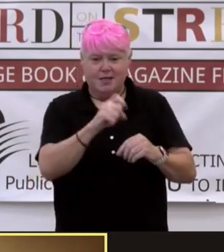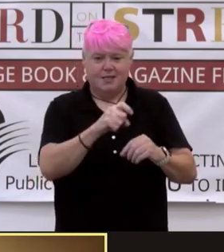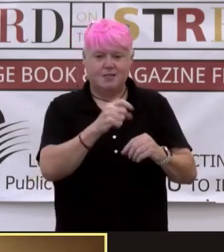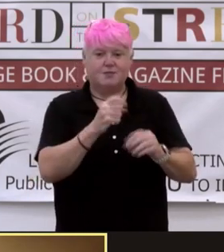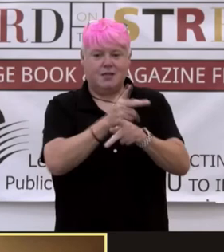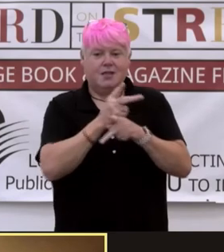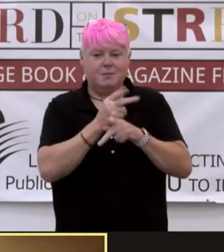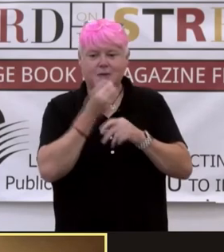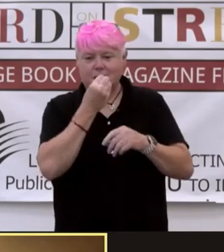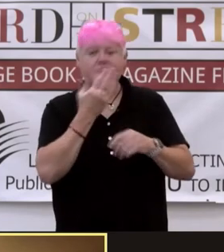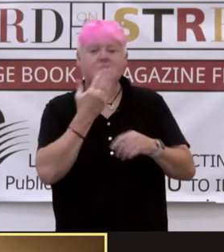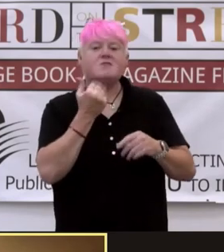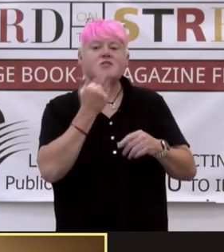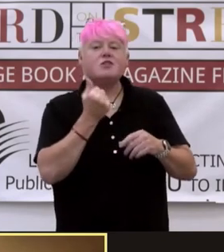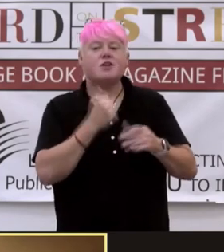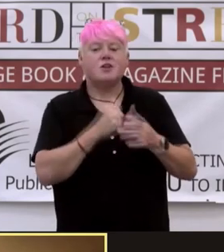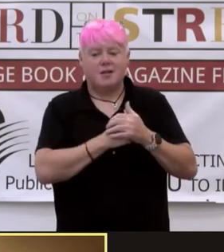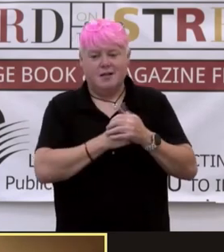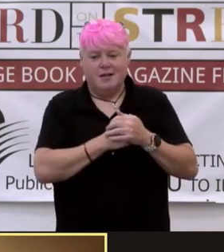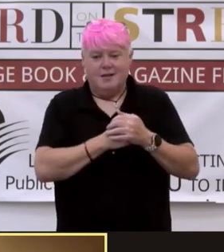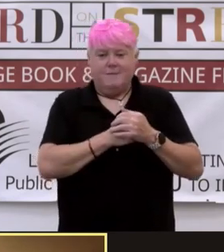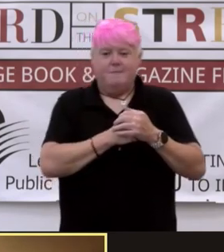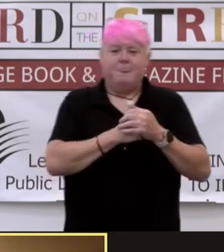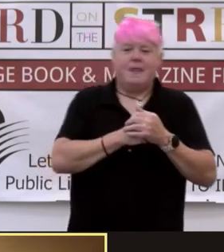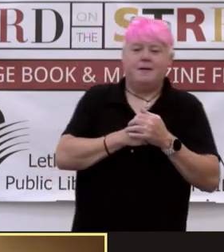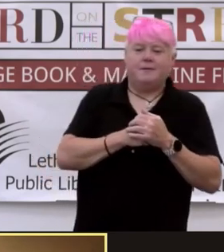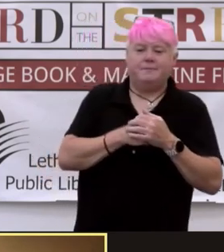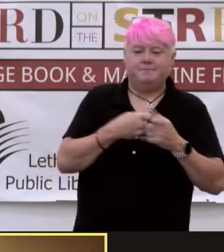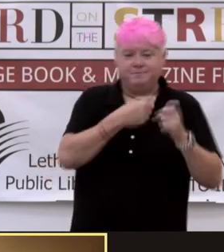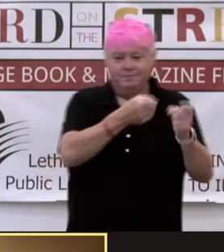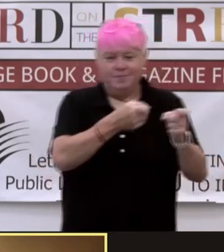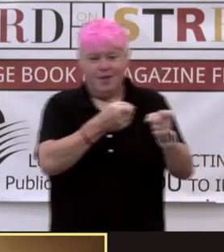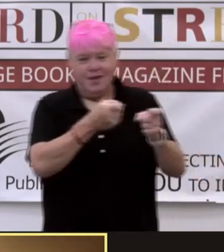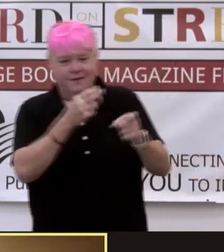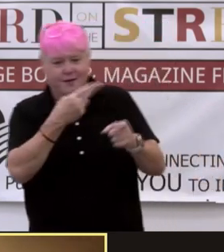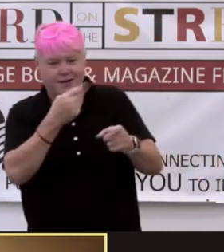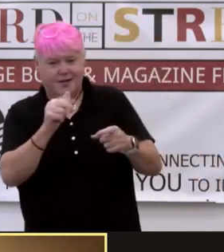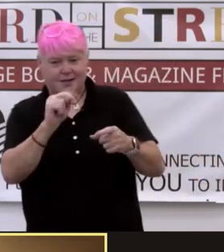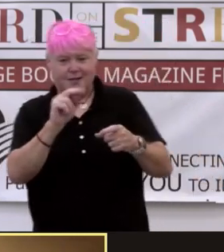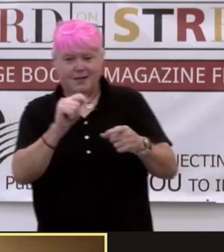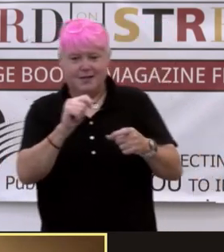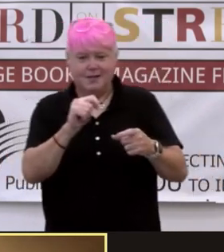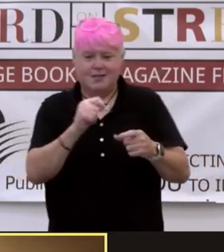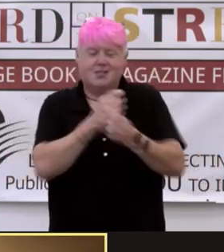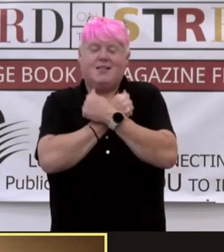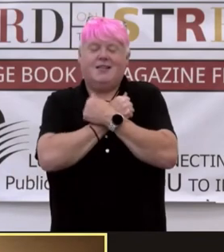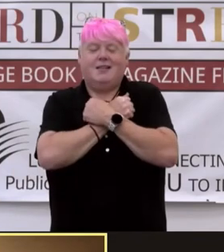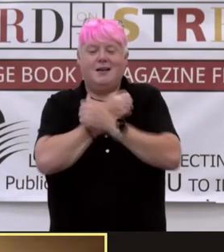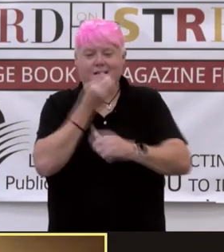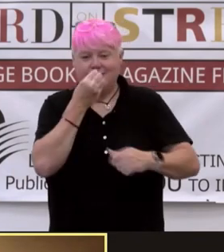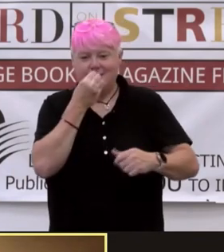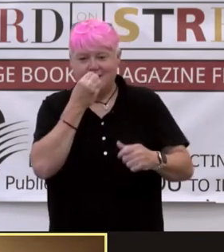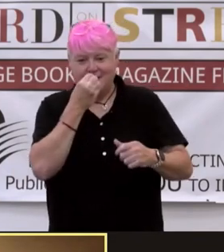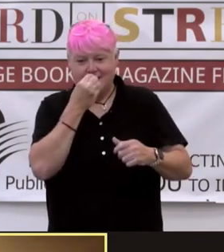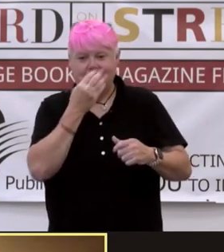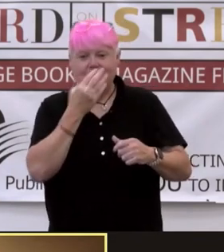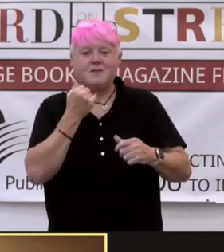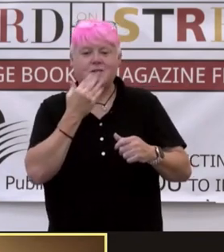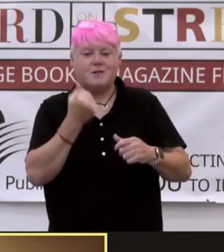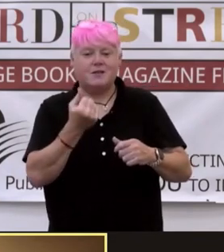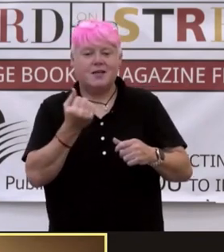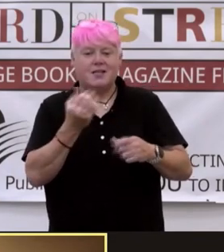And that's why they keep on eating sweets. And I gave it a hint that Fatima Khazal really loved eating sugar as well, because she has some of that in her too.